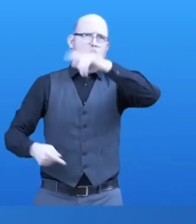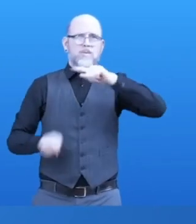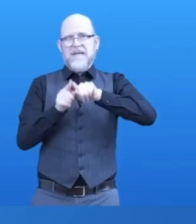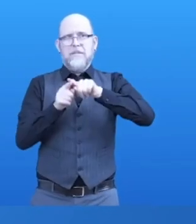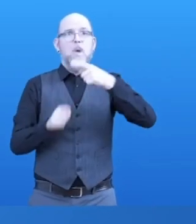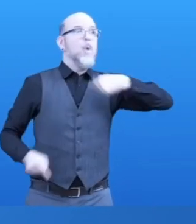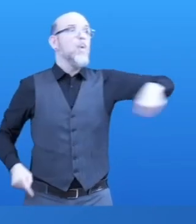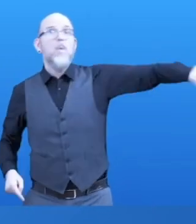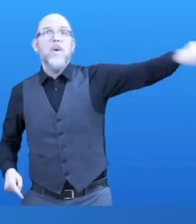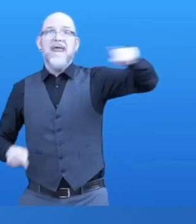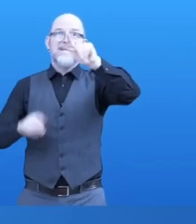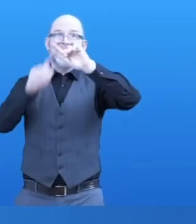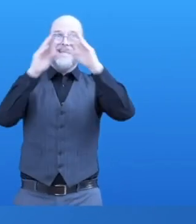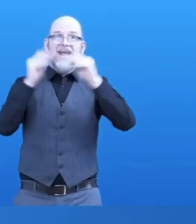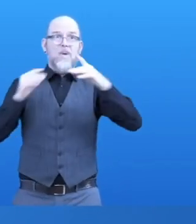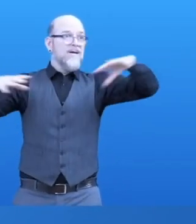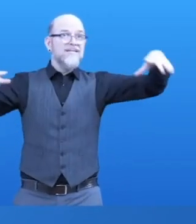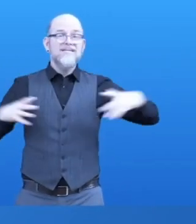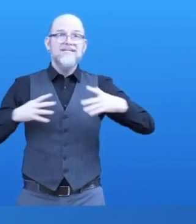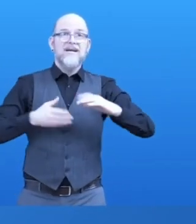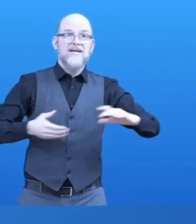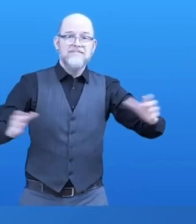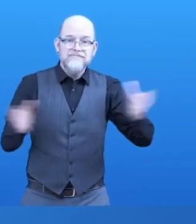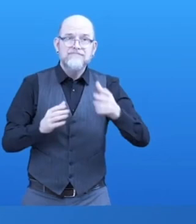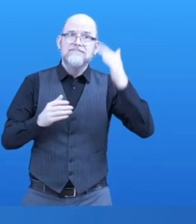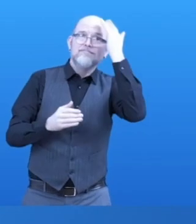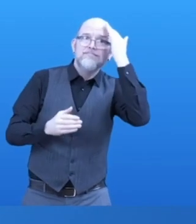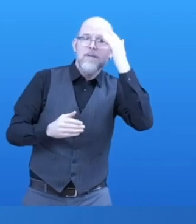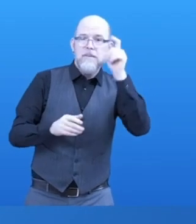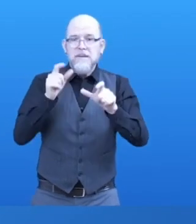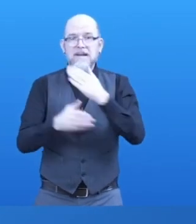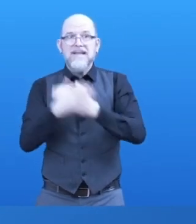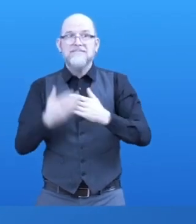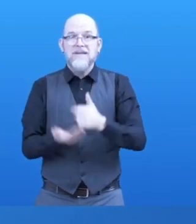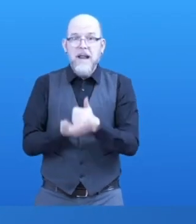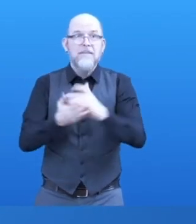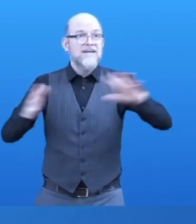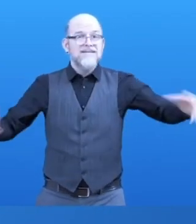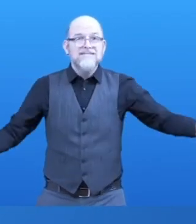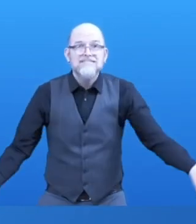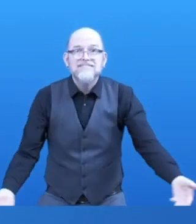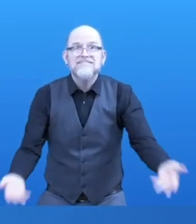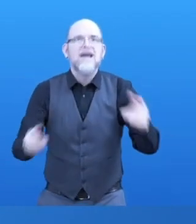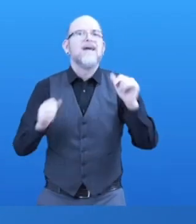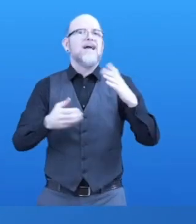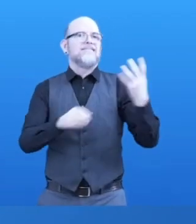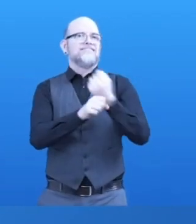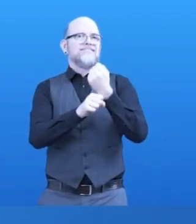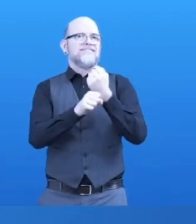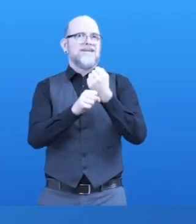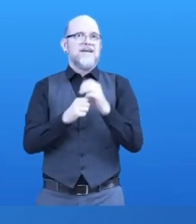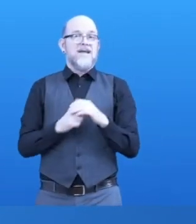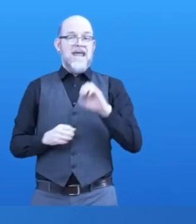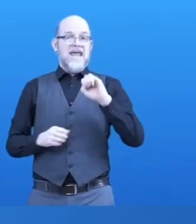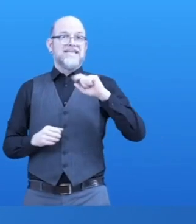SGE Enable has engagements with other assistive technology practitioners in the region, and we certainly hope to work with more partners from all over the